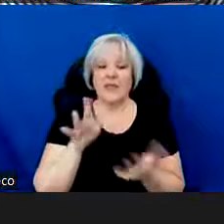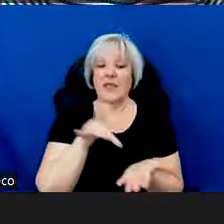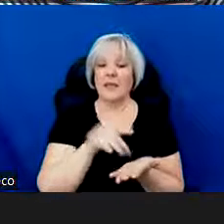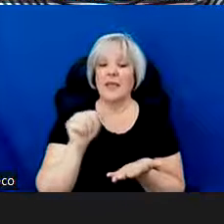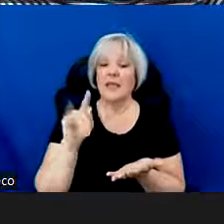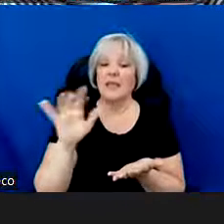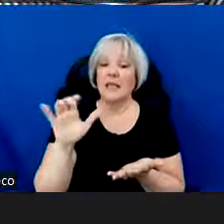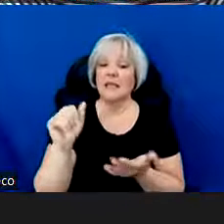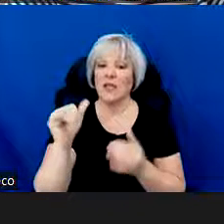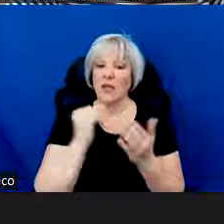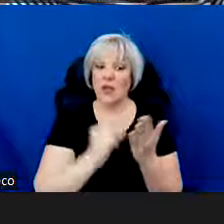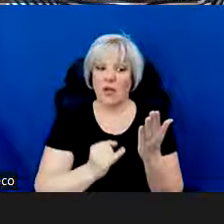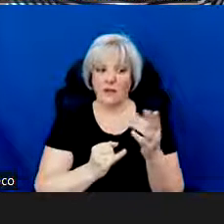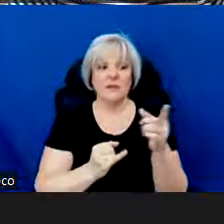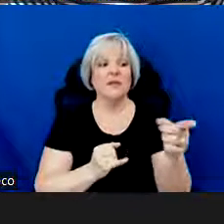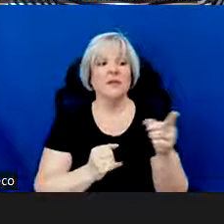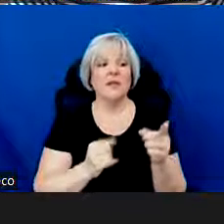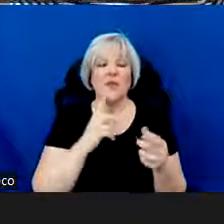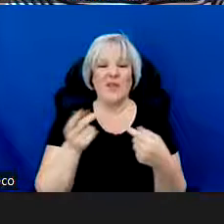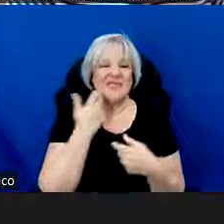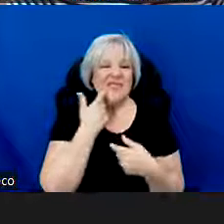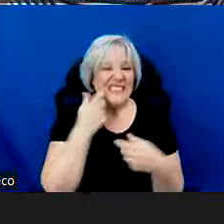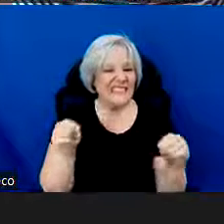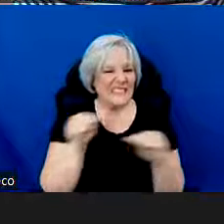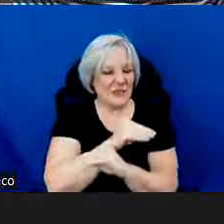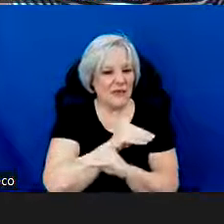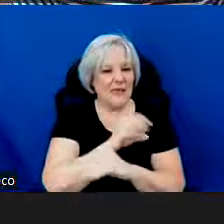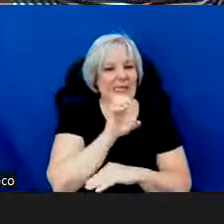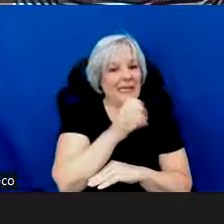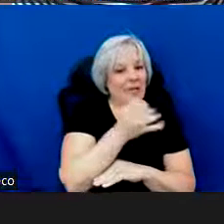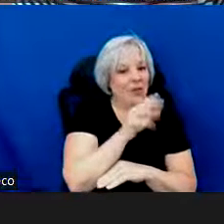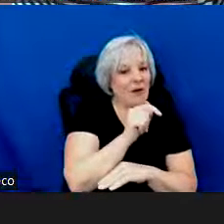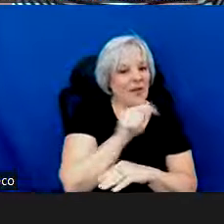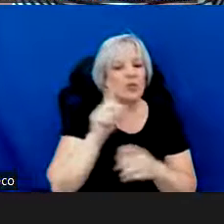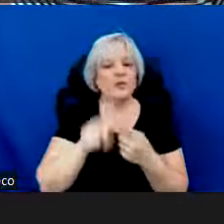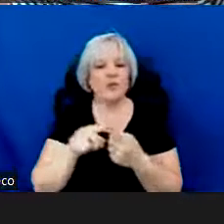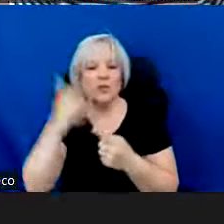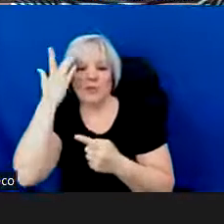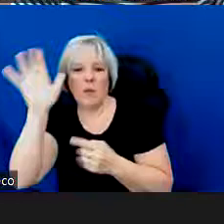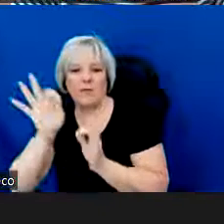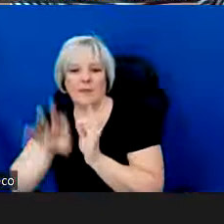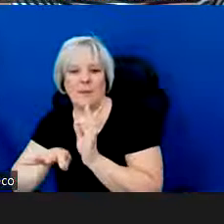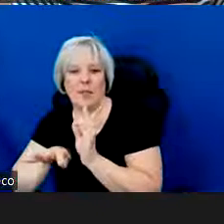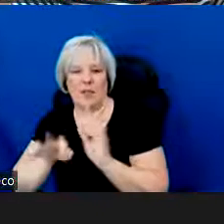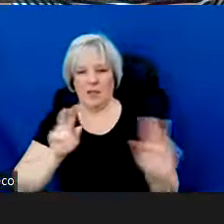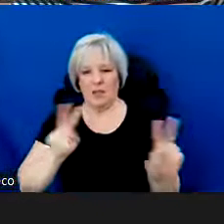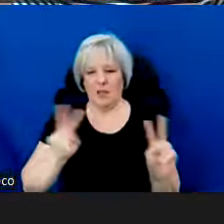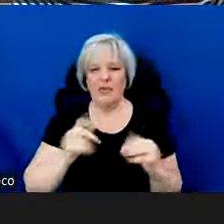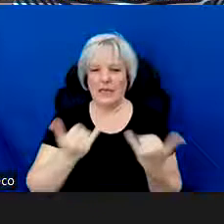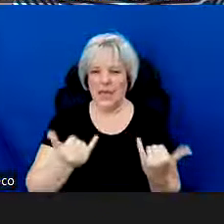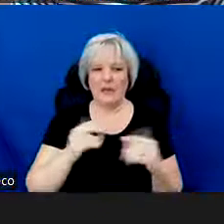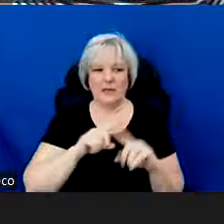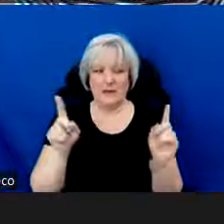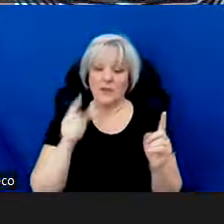recently switched our online grants platform from eGrants to Smart Simple. So if you've applied for Special Presenter